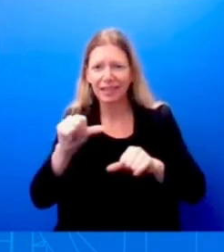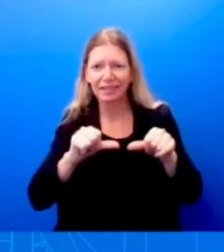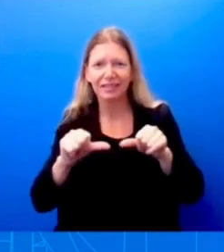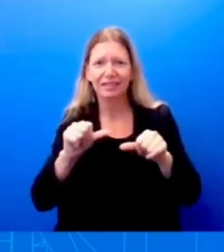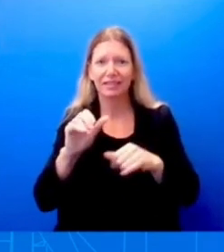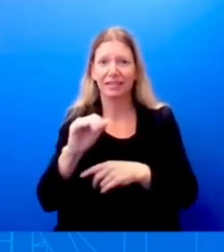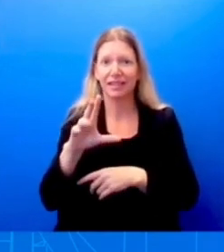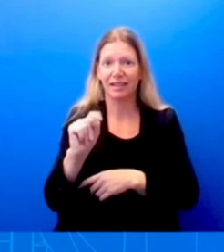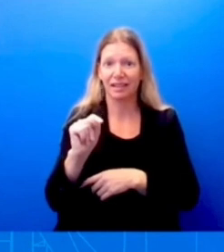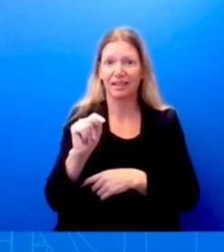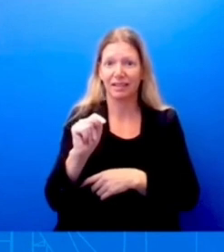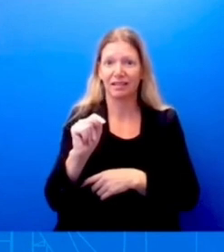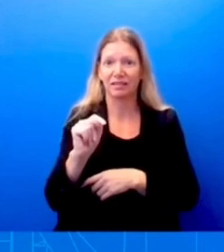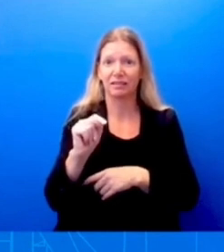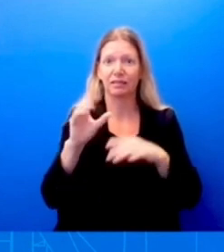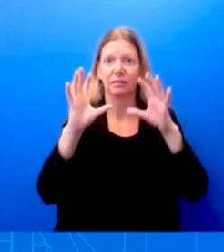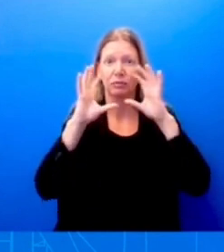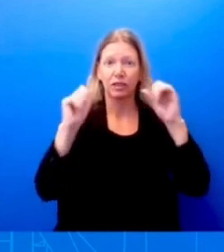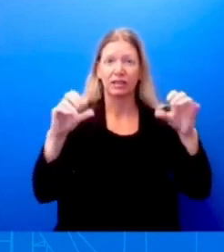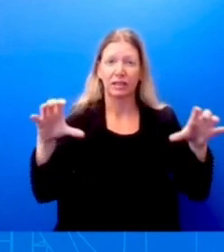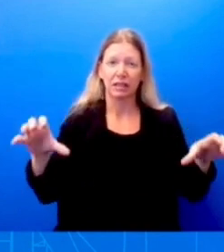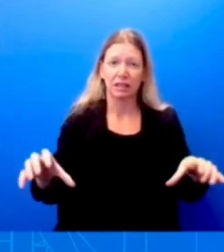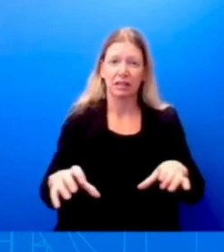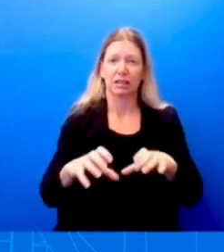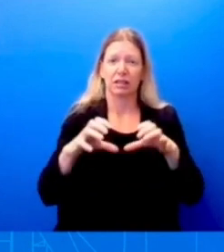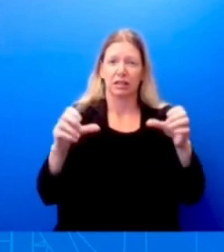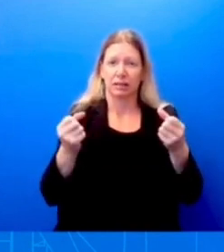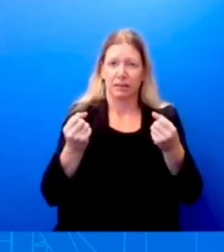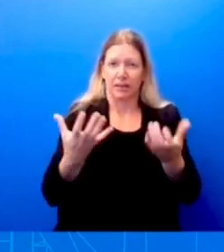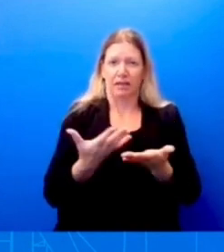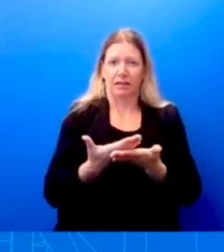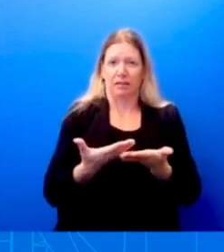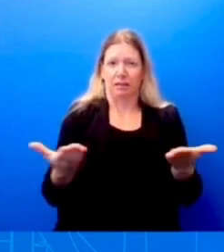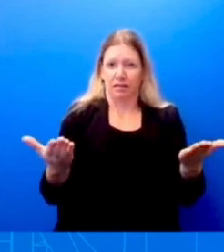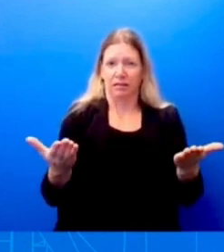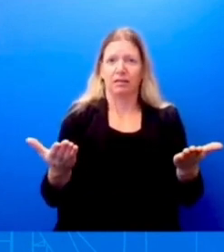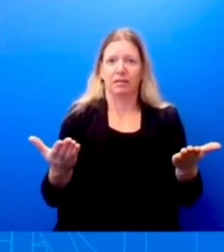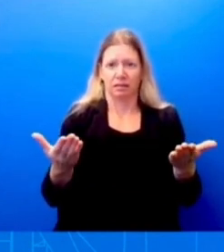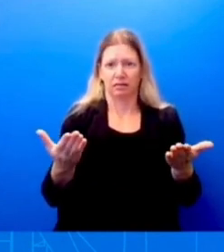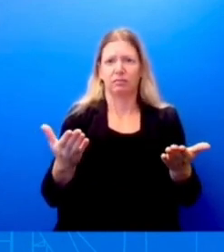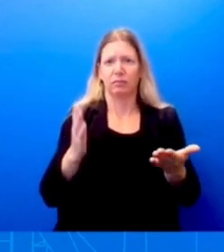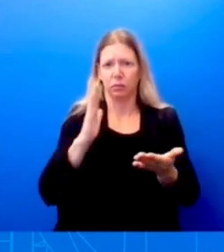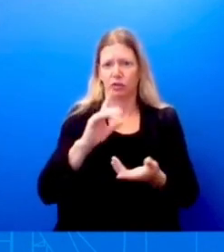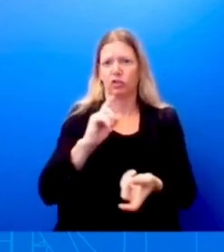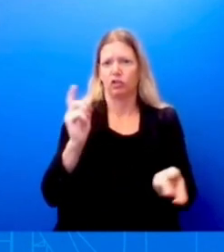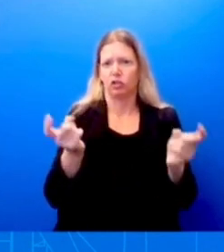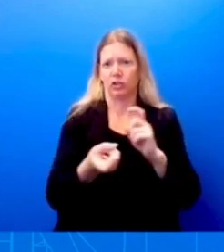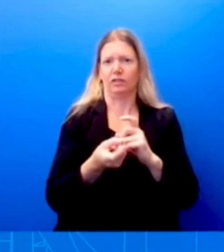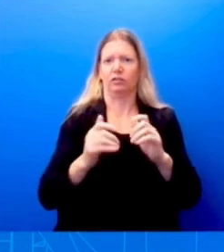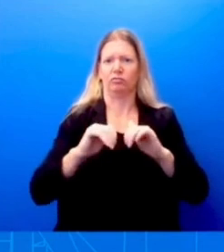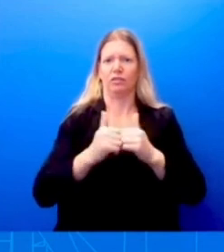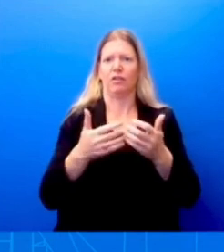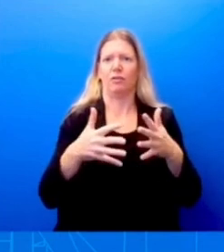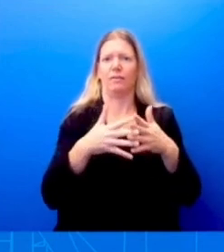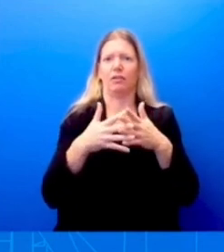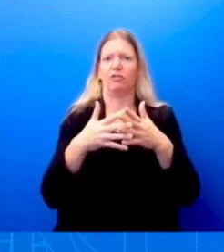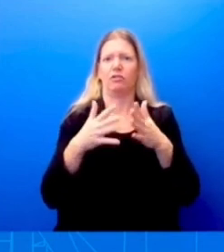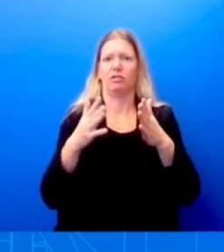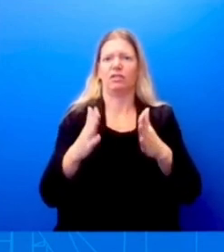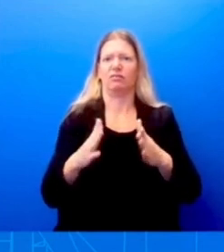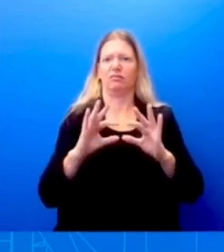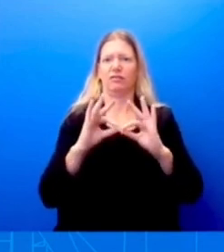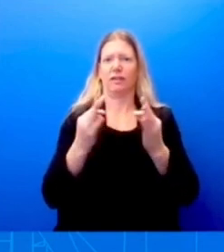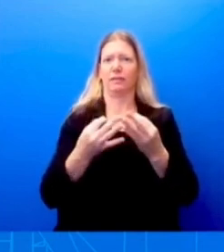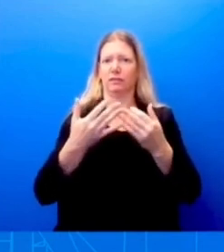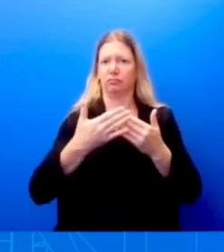do things that is going to change how American families move forward, whether it is economic with